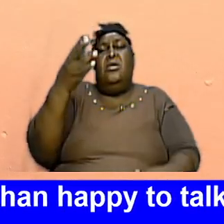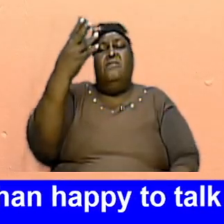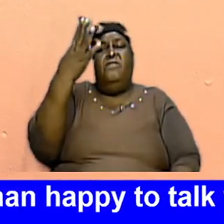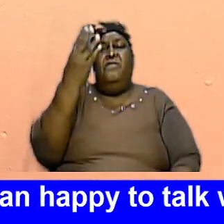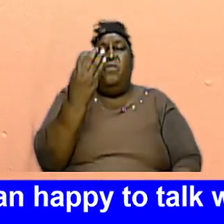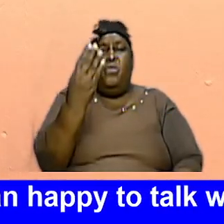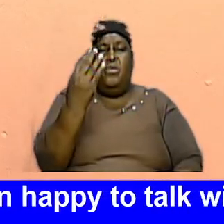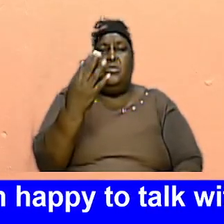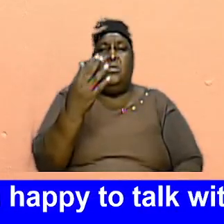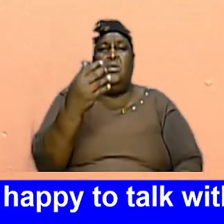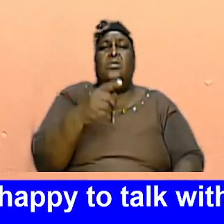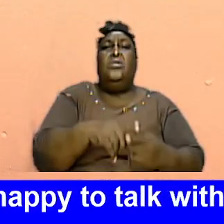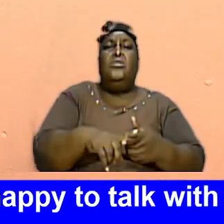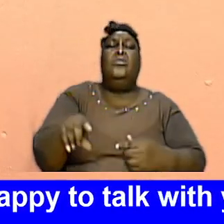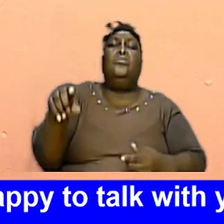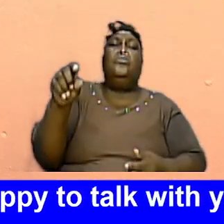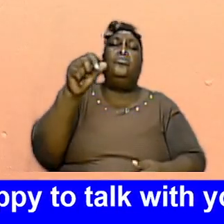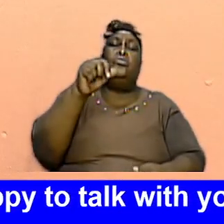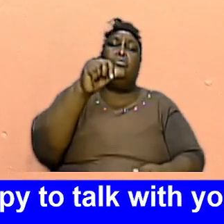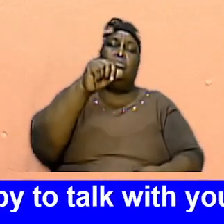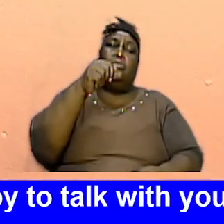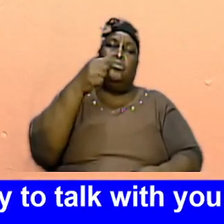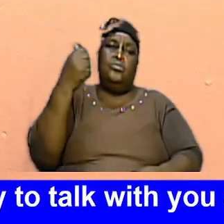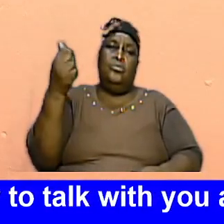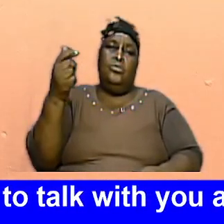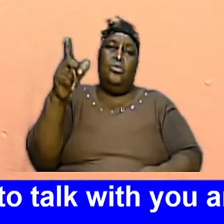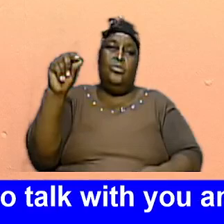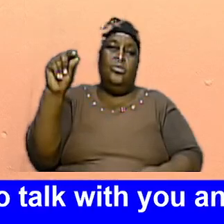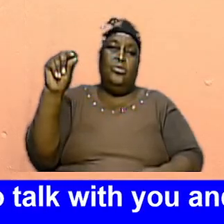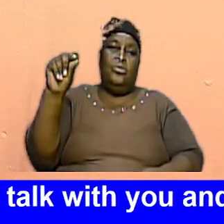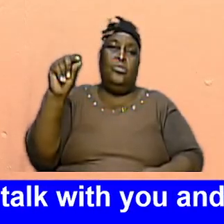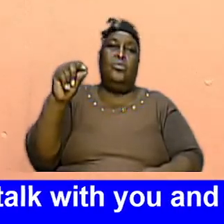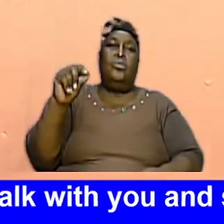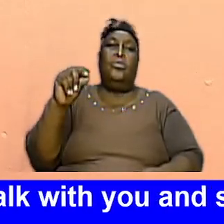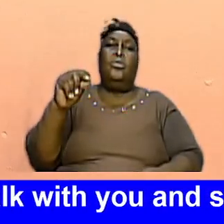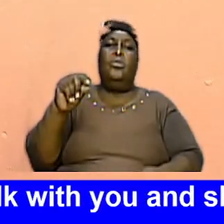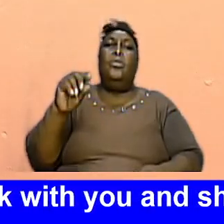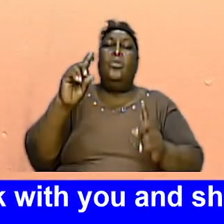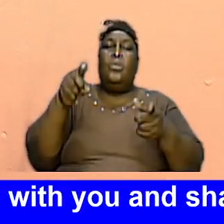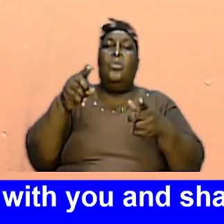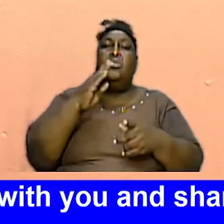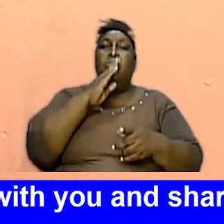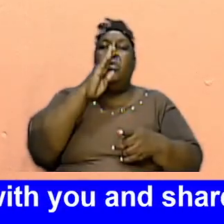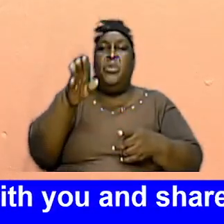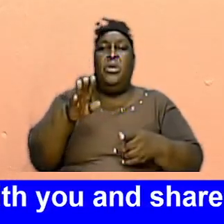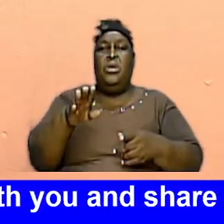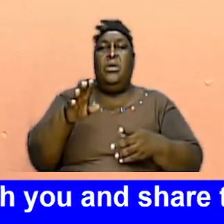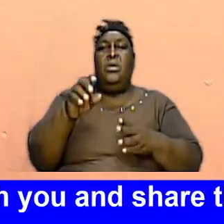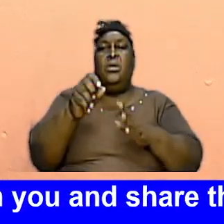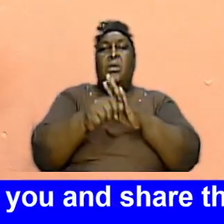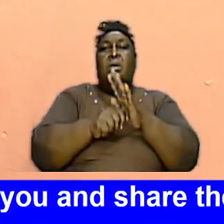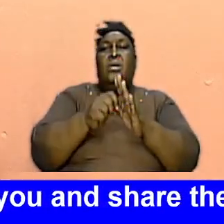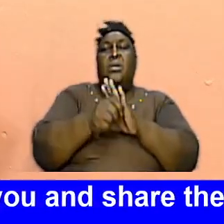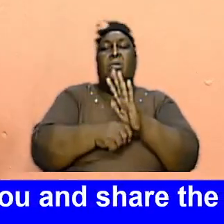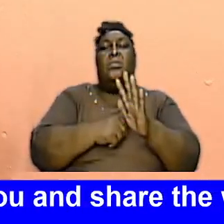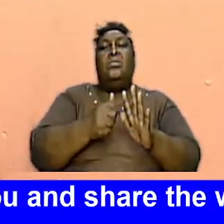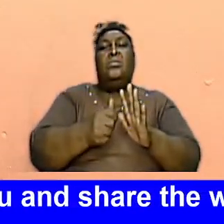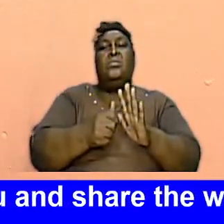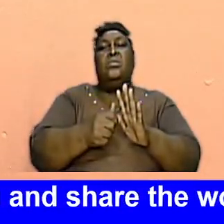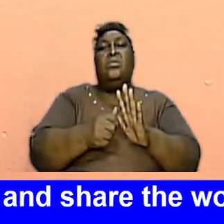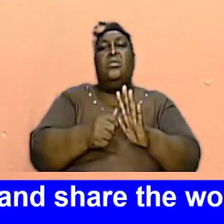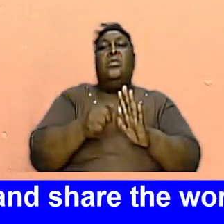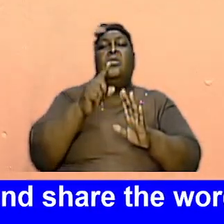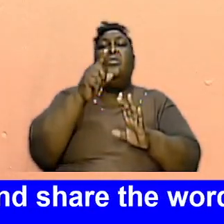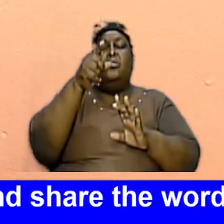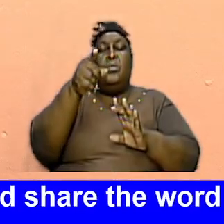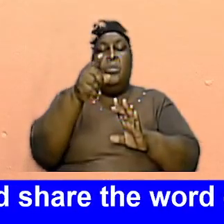Right Up To About 20 Little Bit There Is Going To Be A Session And It Might Even Be Broken But I Know There Is A Section For